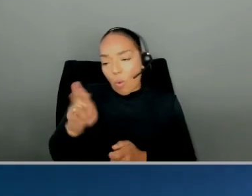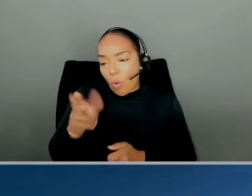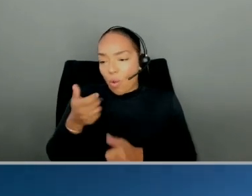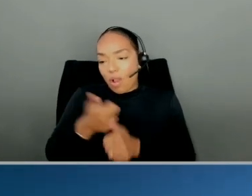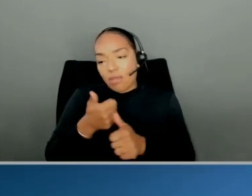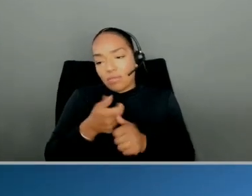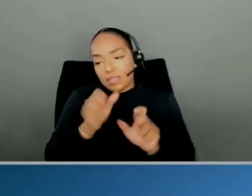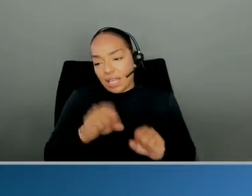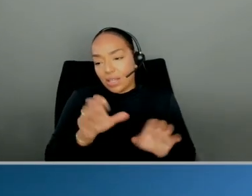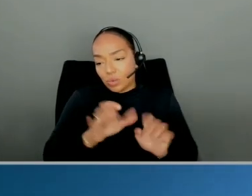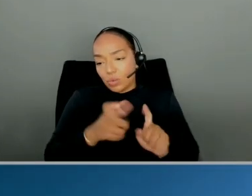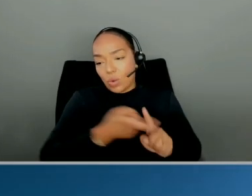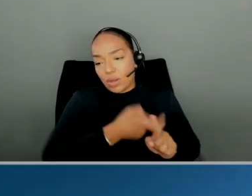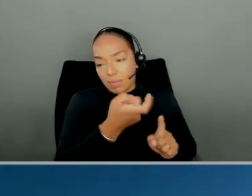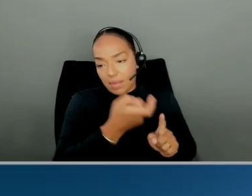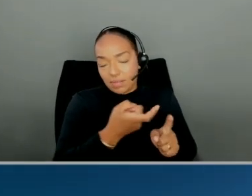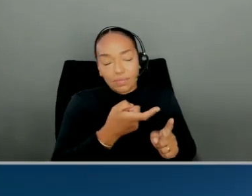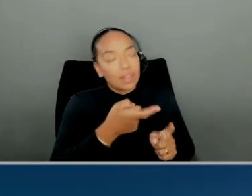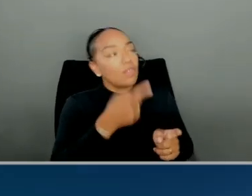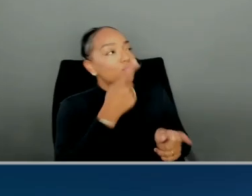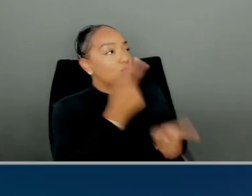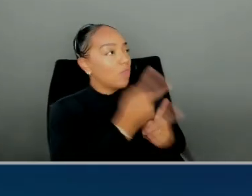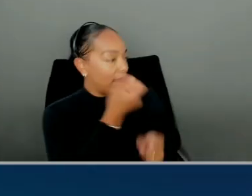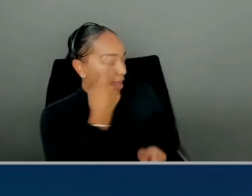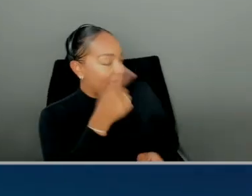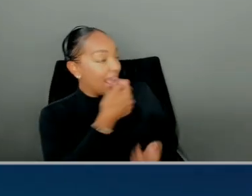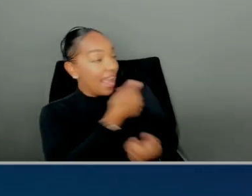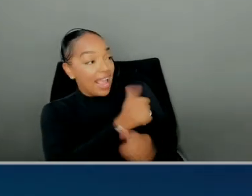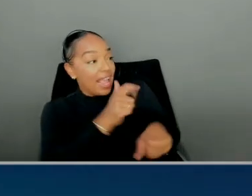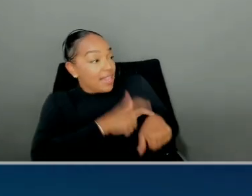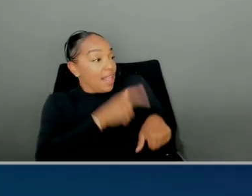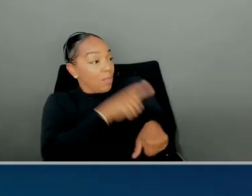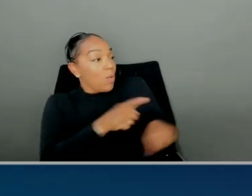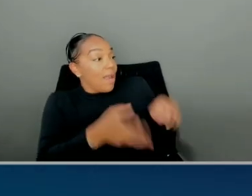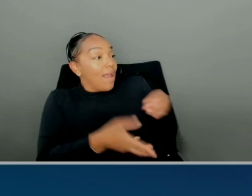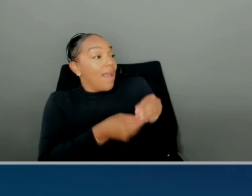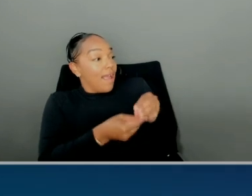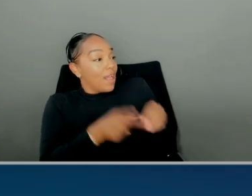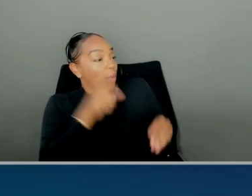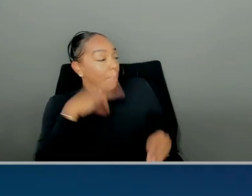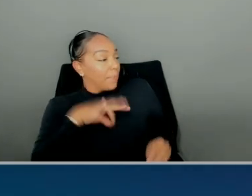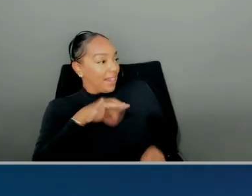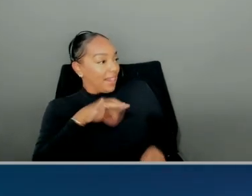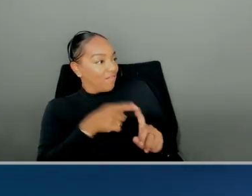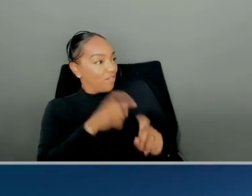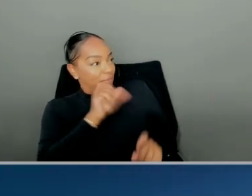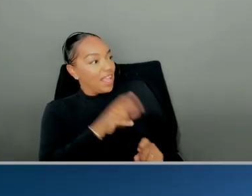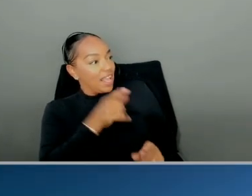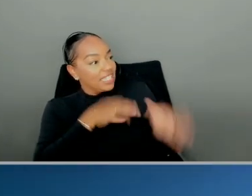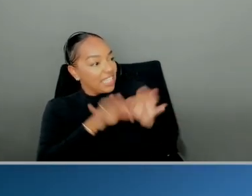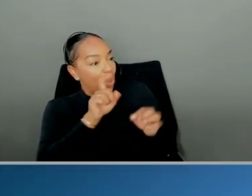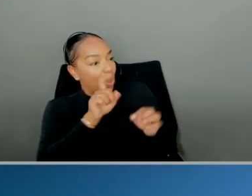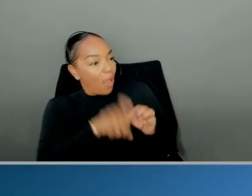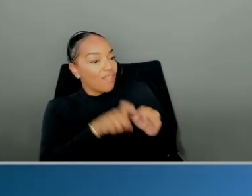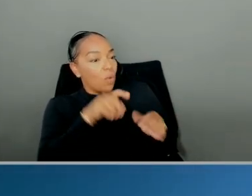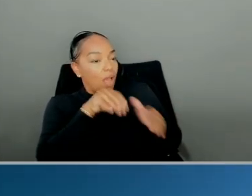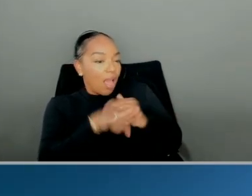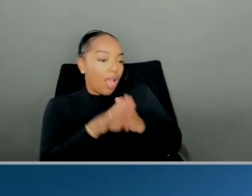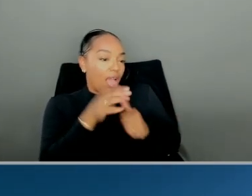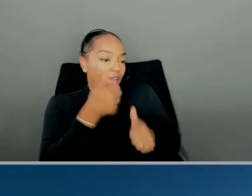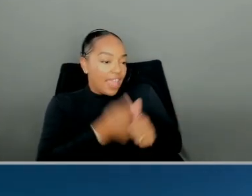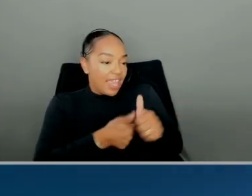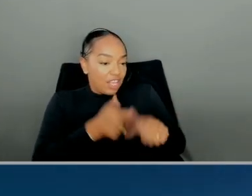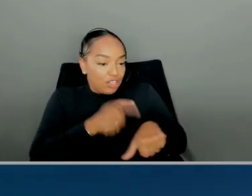Got it. So that's like any time you add a database, you benefit from this, instead of having to go in and generate each time. That's right. And that